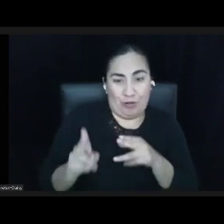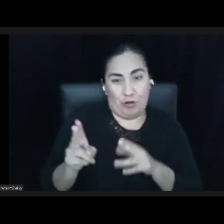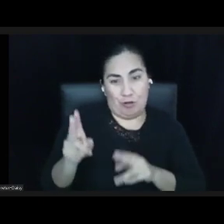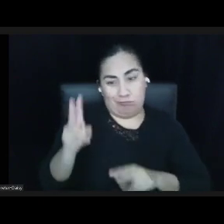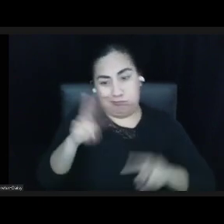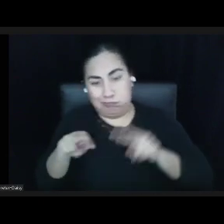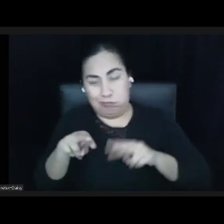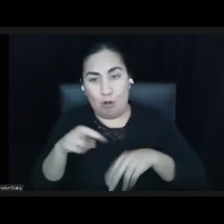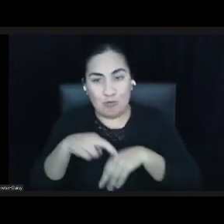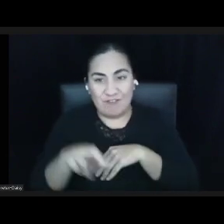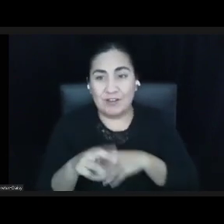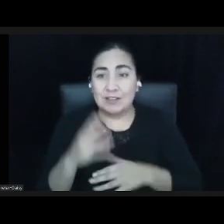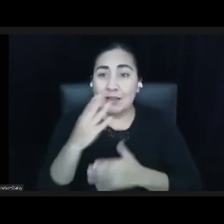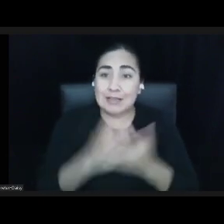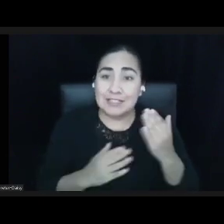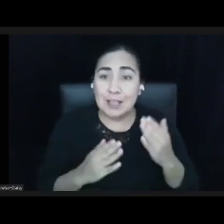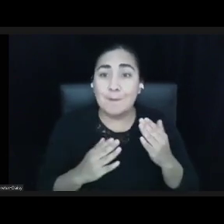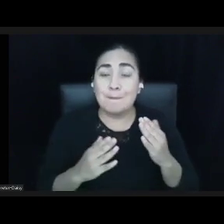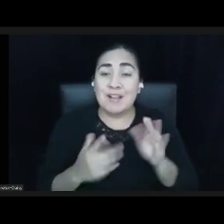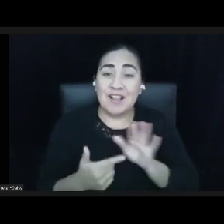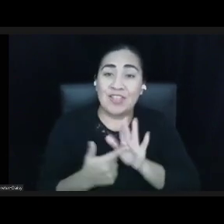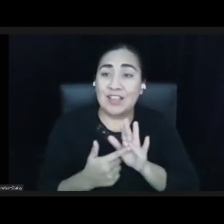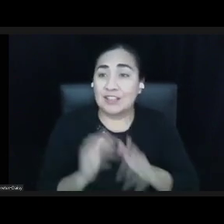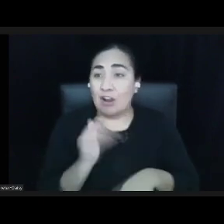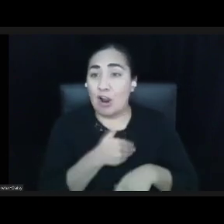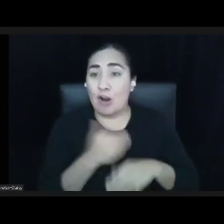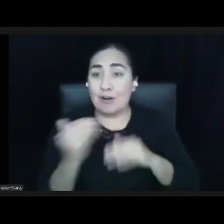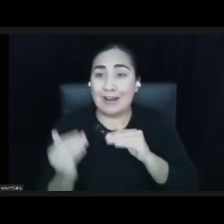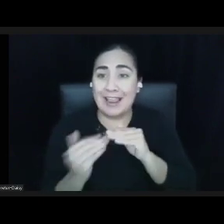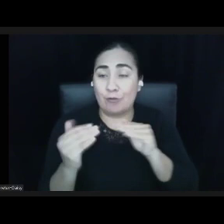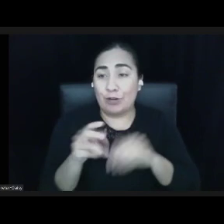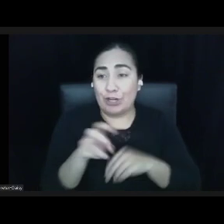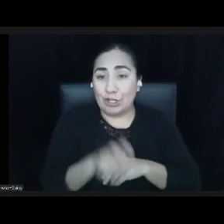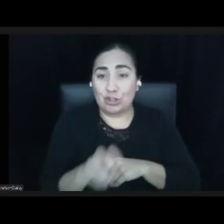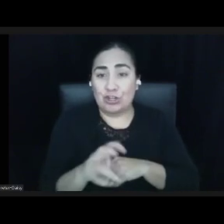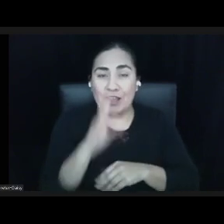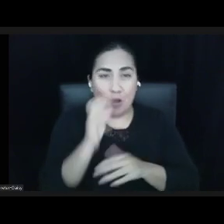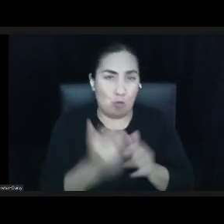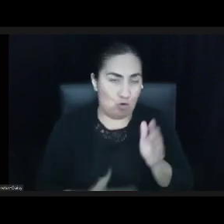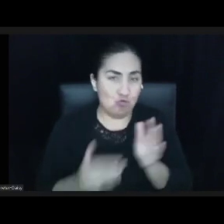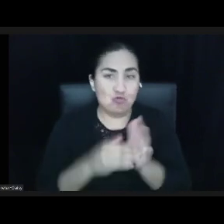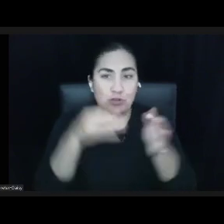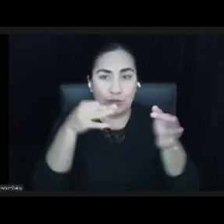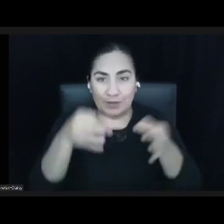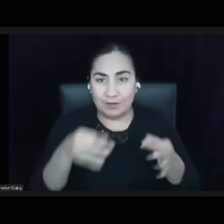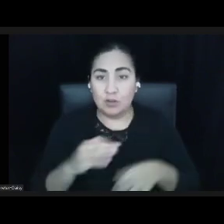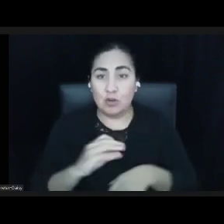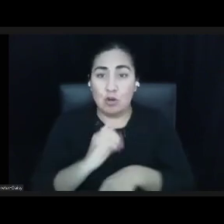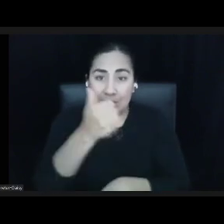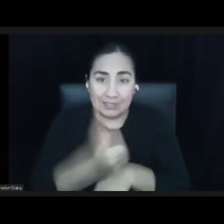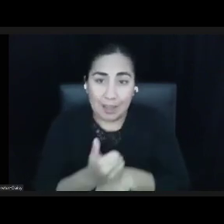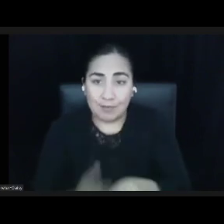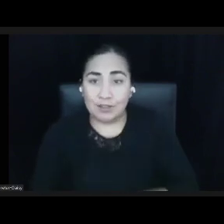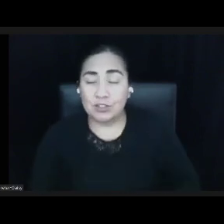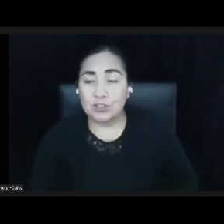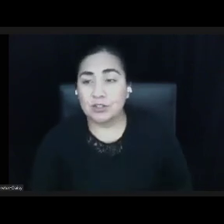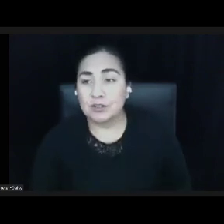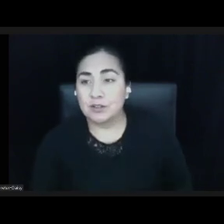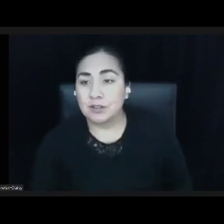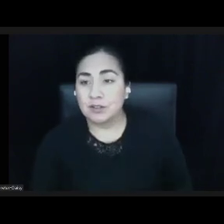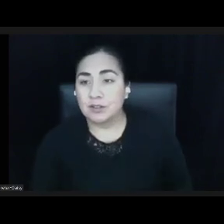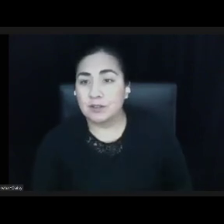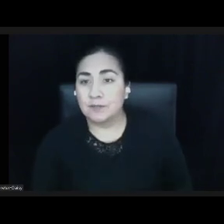on our equity journey, I will revisit. So the foundation was established in 1974.